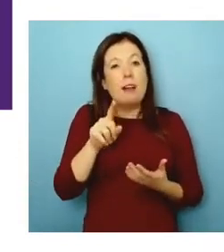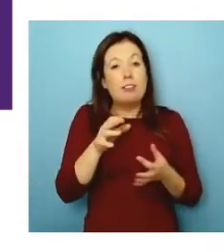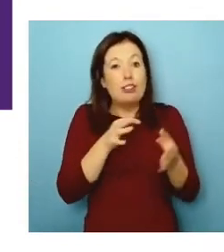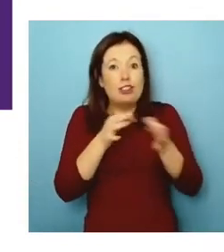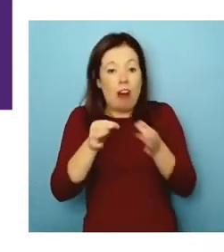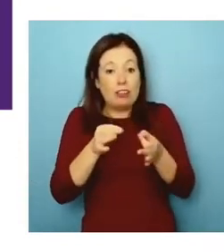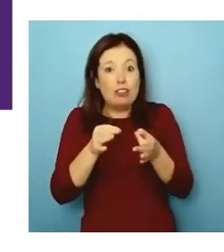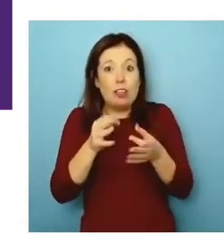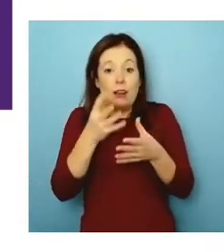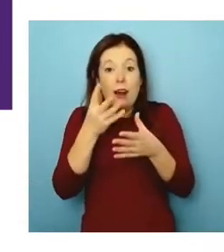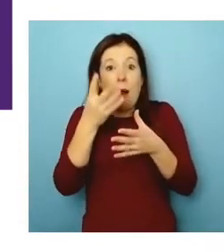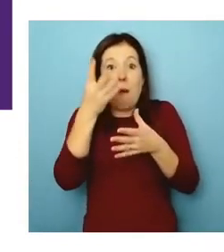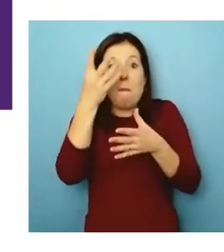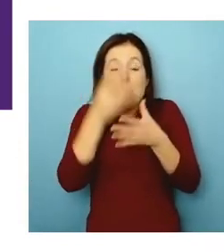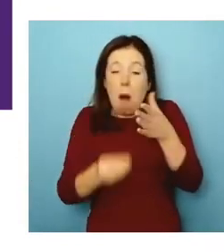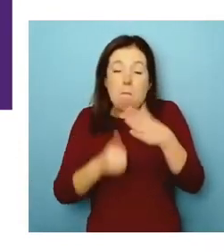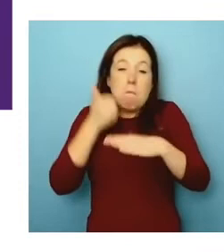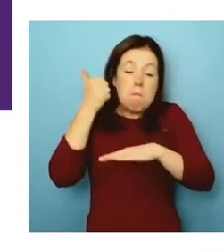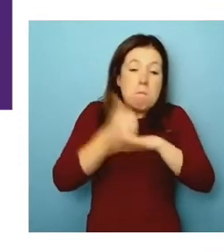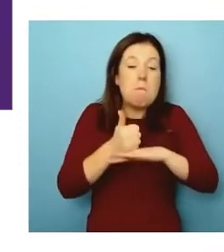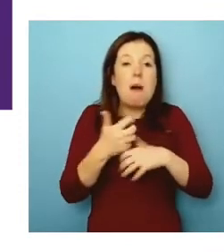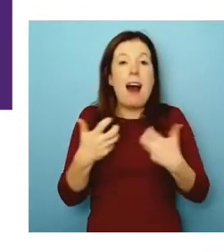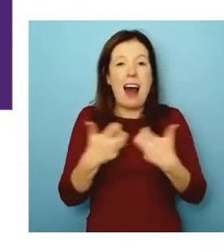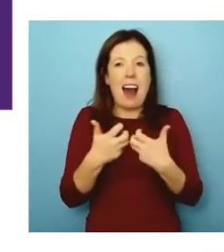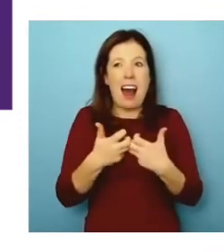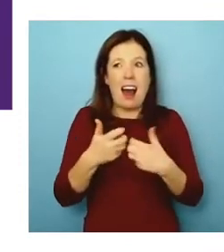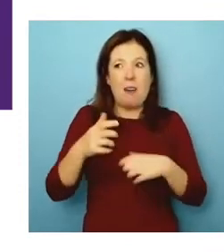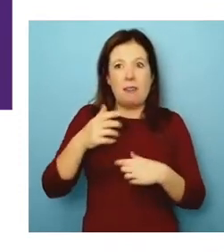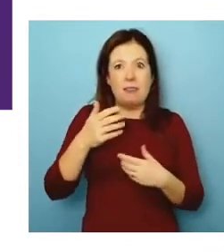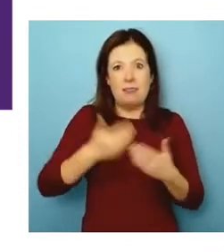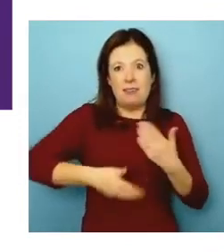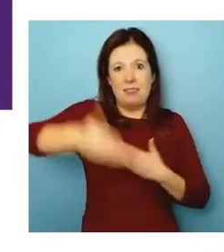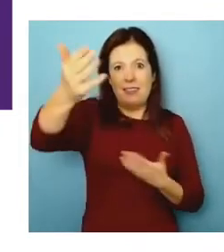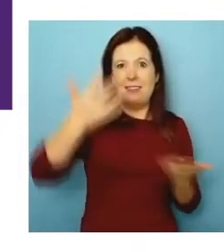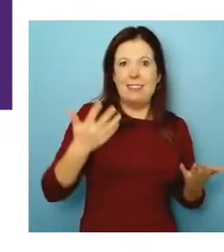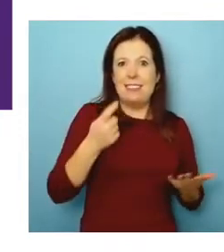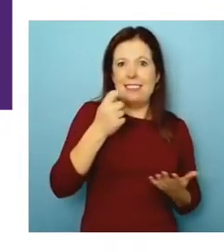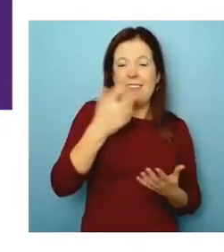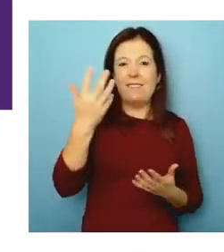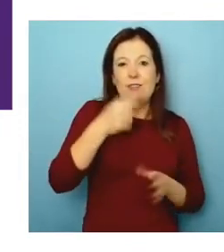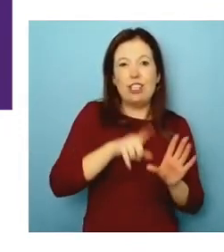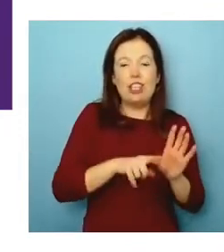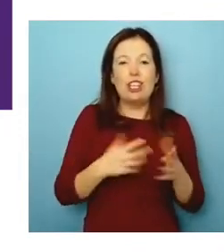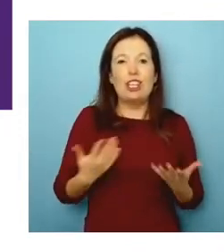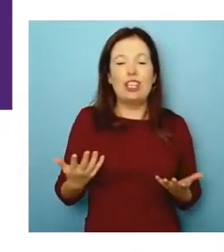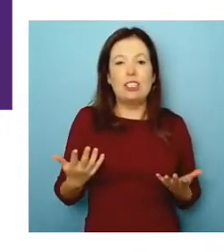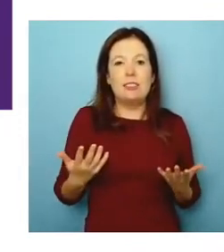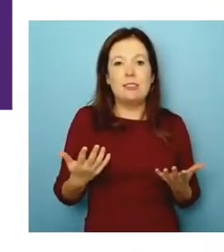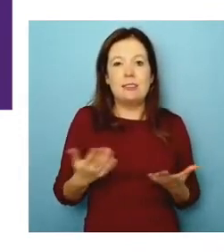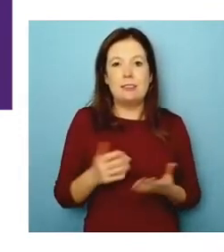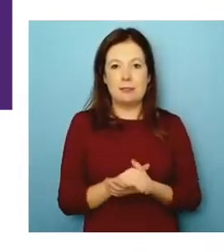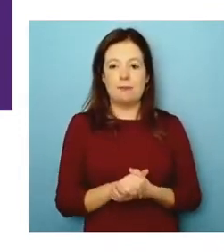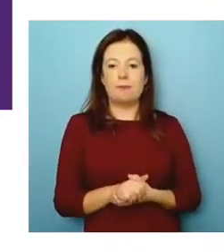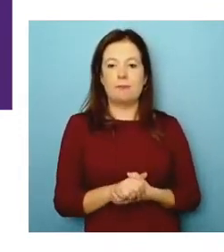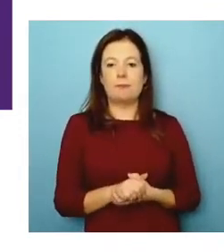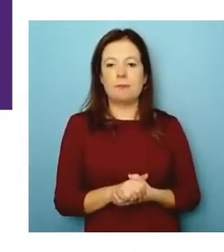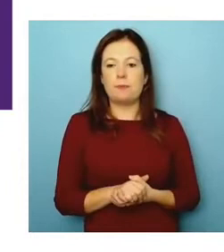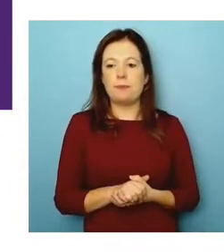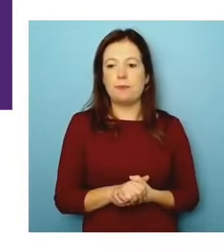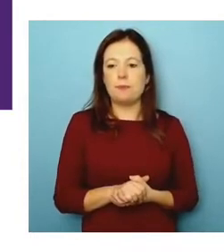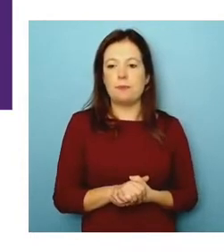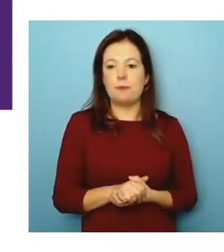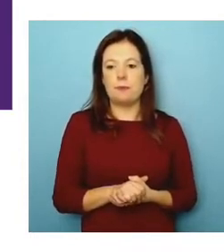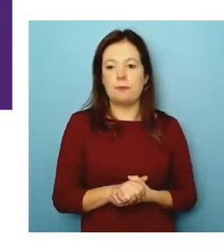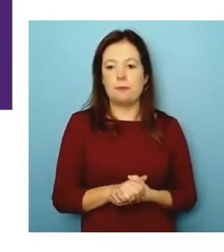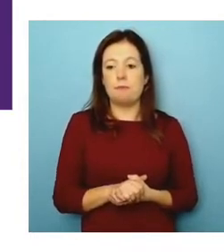to embed all the way into organizations become you're well, well worse than it. Yeah. So do we